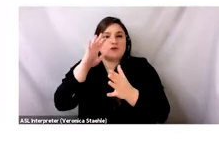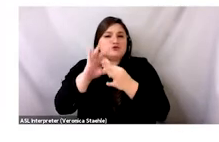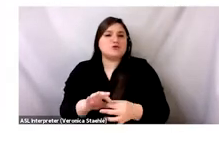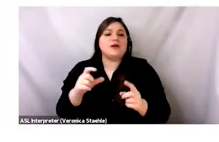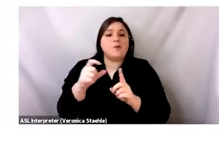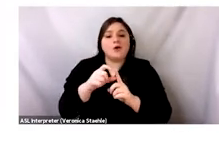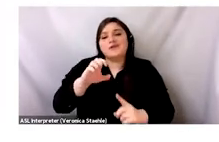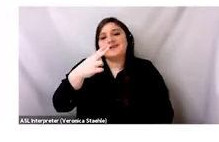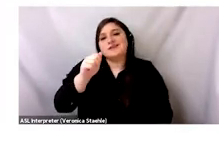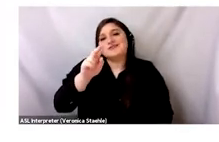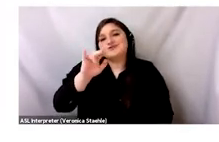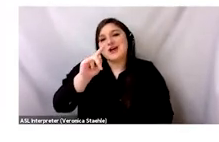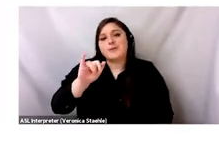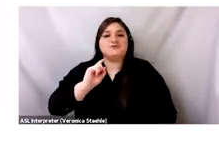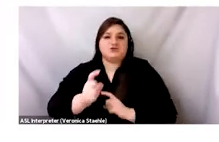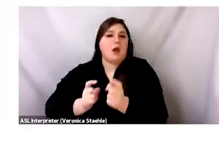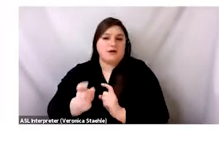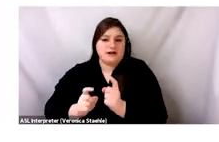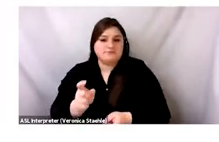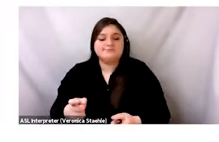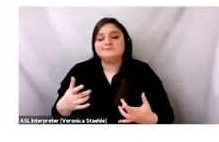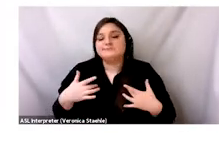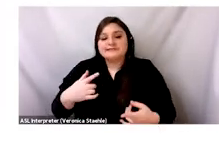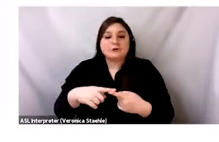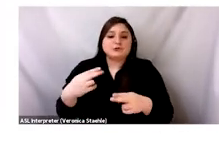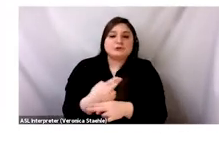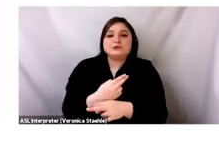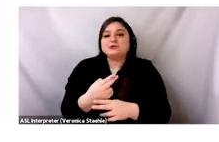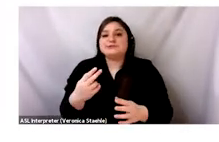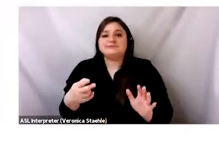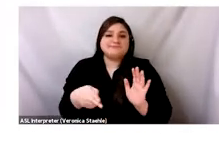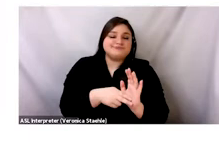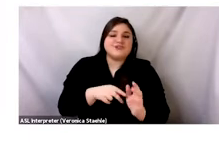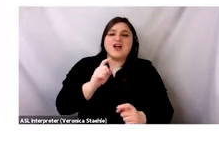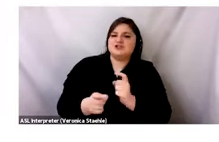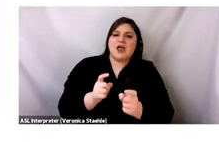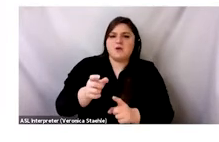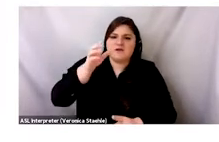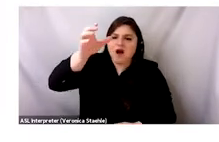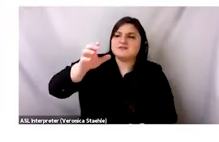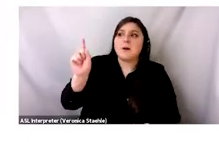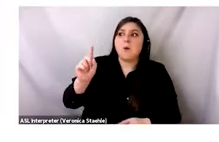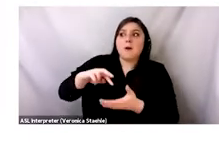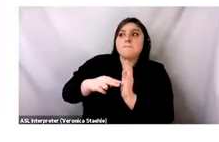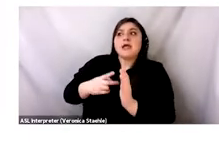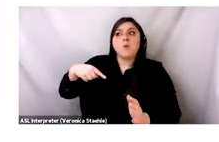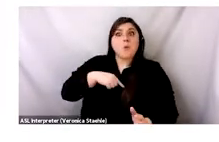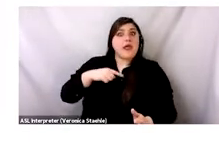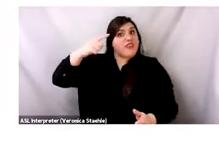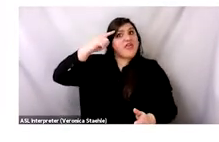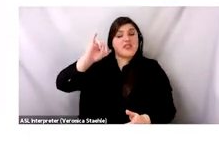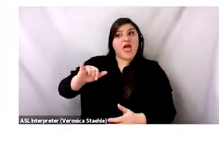shop or put it in a bin that has a charity logo on it. Essentially, it's this idea that someone somewhere needs what we no longer want.